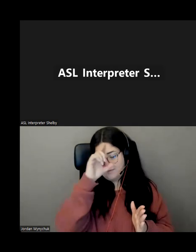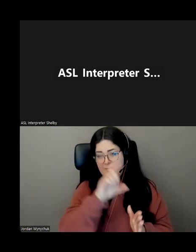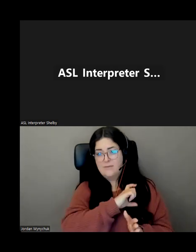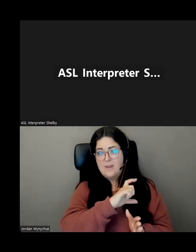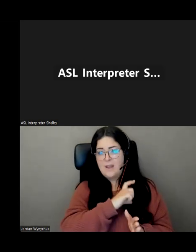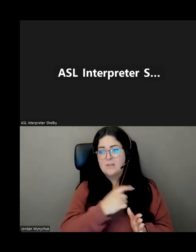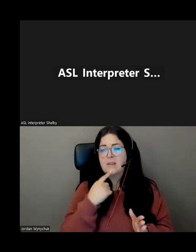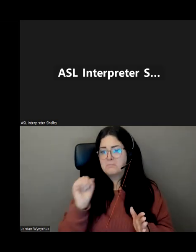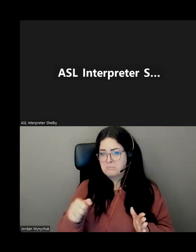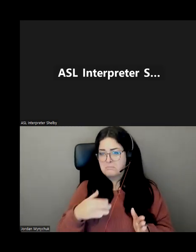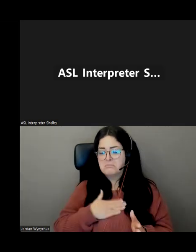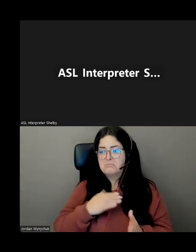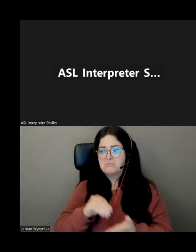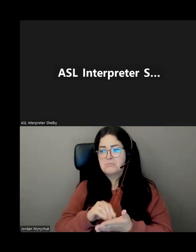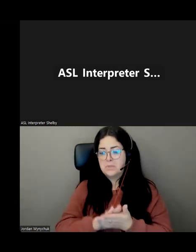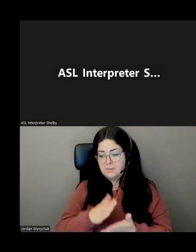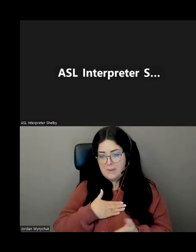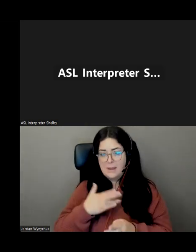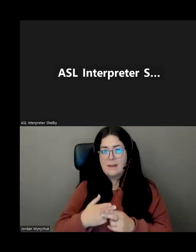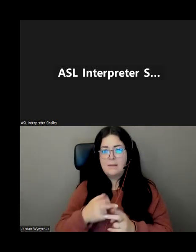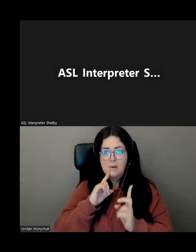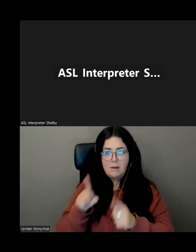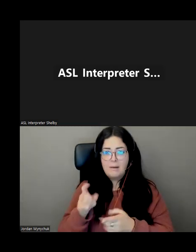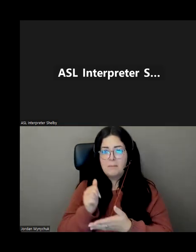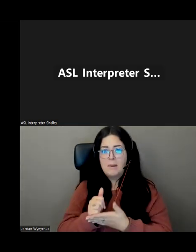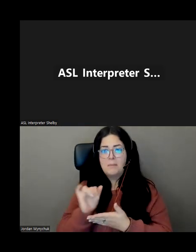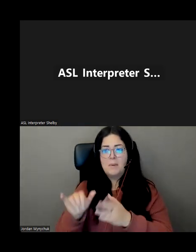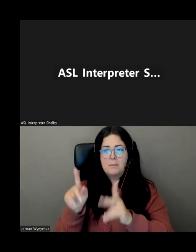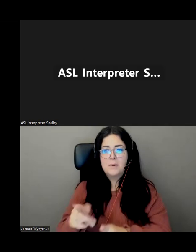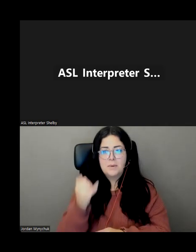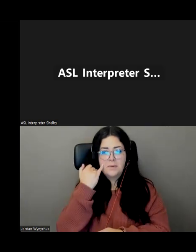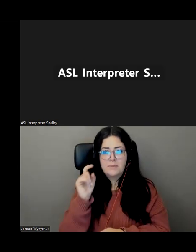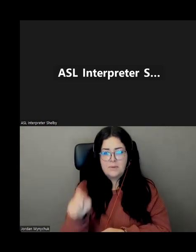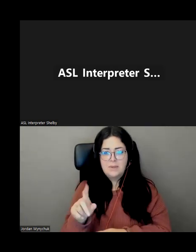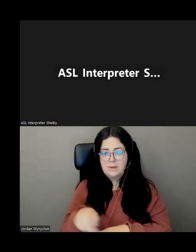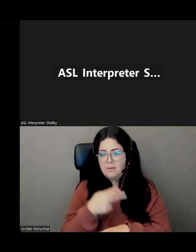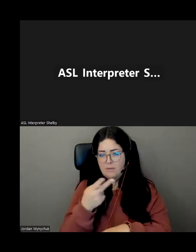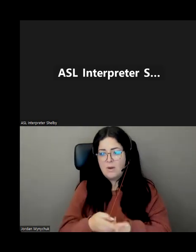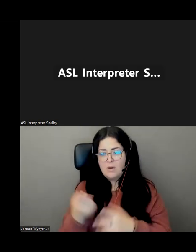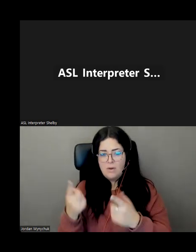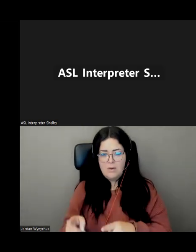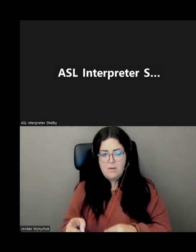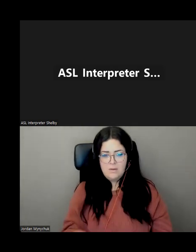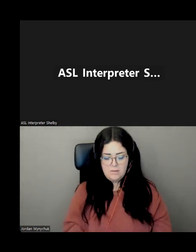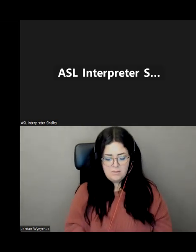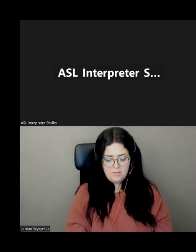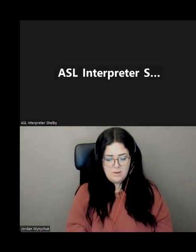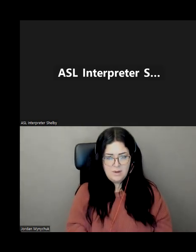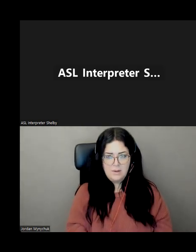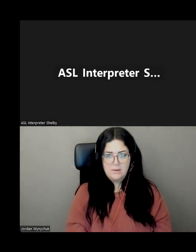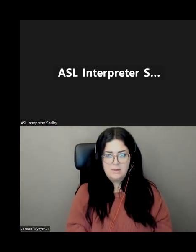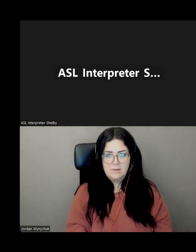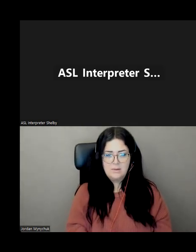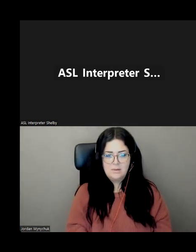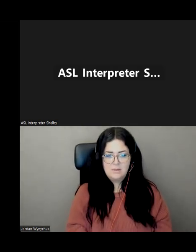and say you know what yes put me down as as a responder so i mean they're they i would look into that